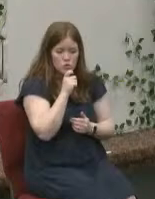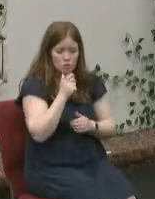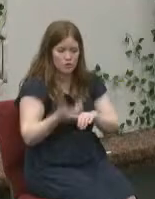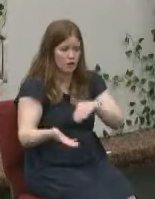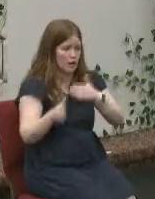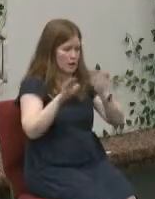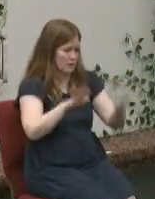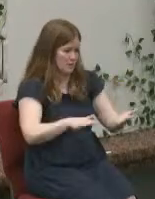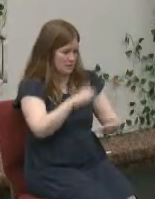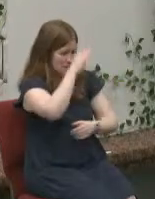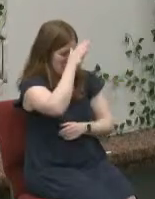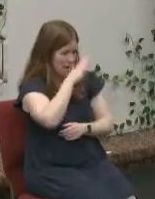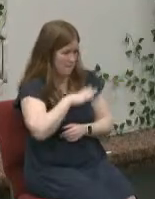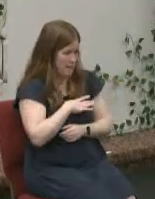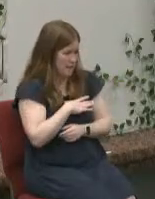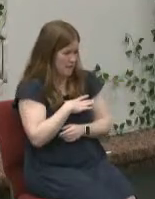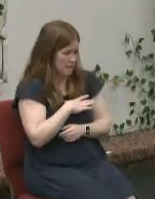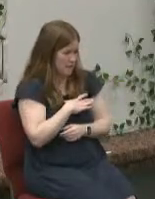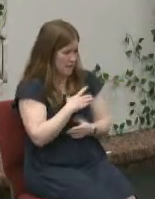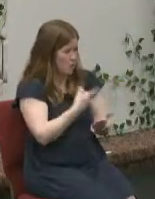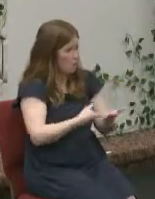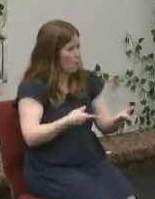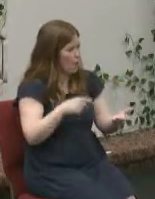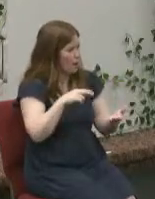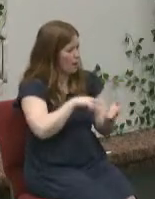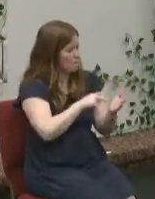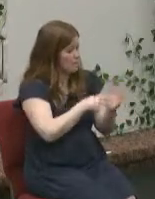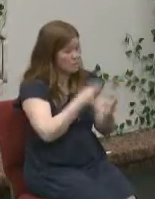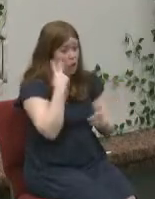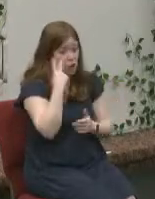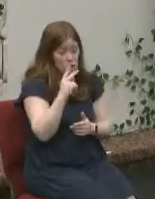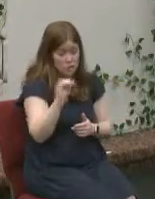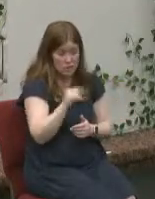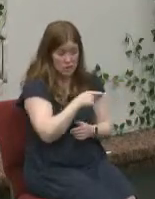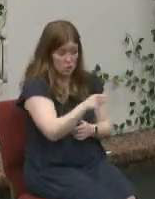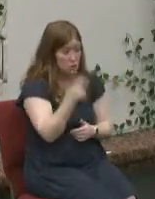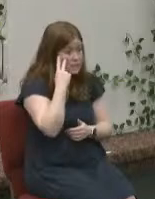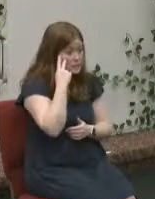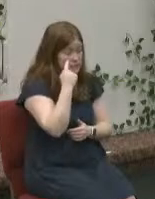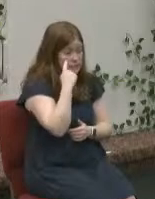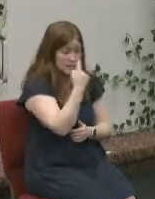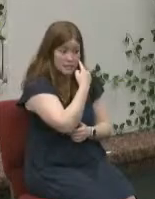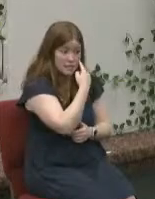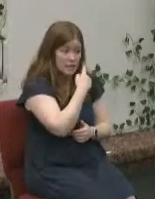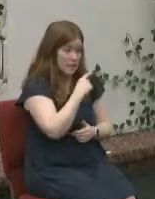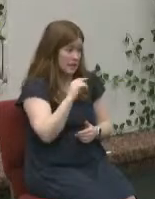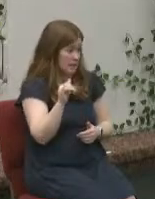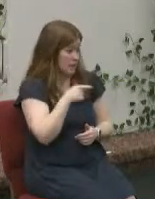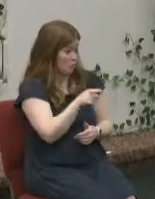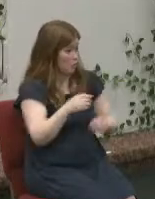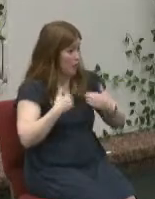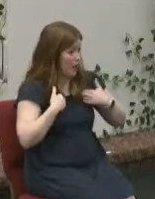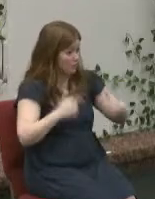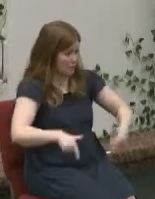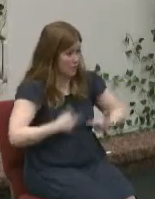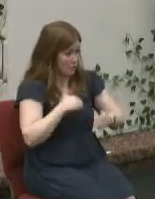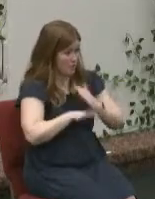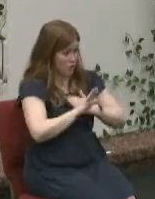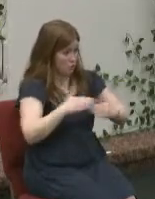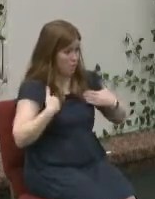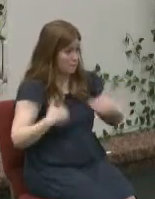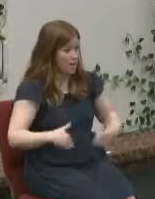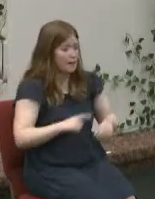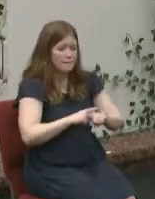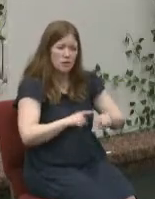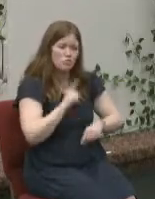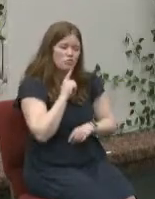men in other words you look like you can see you look like you have energy you look like you have life but the truth is you're blind you're you're